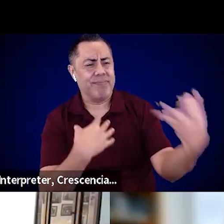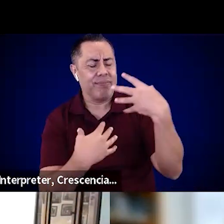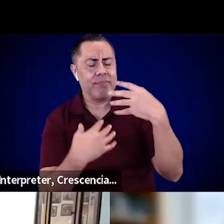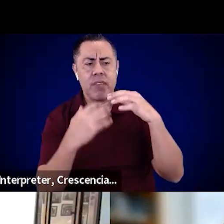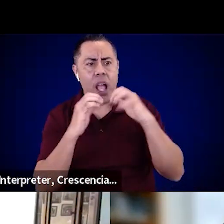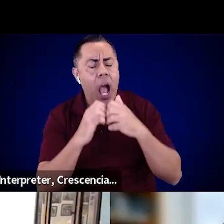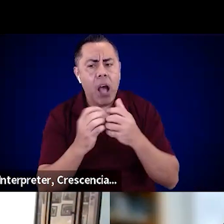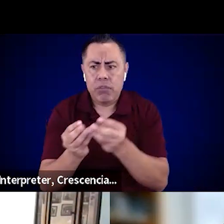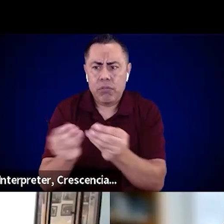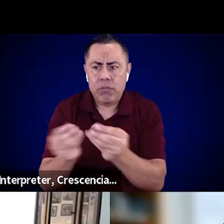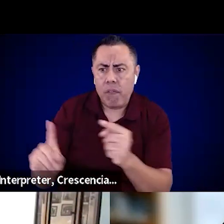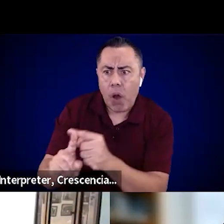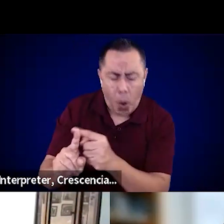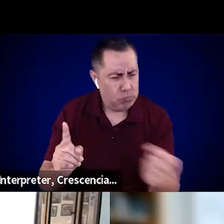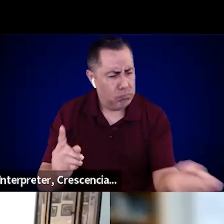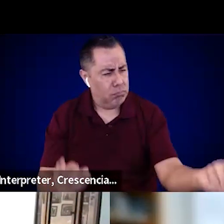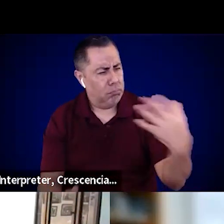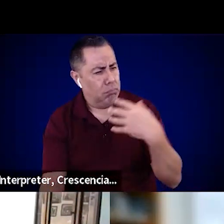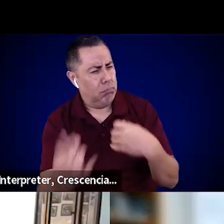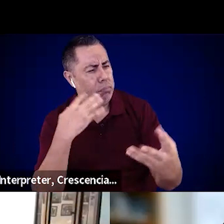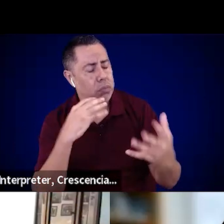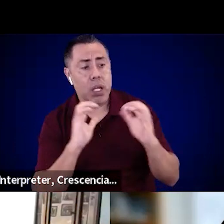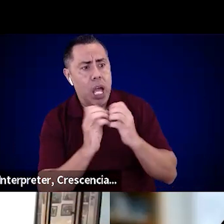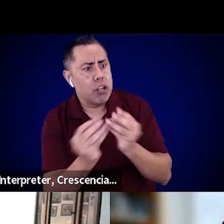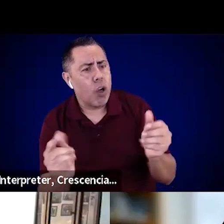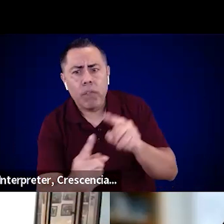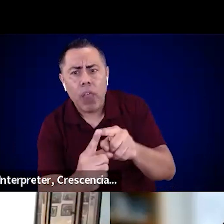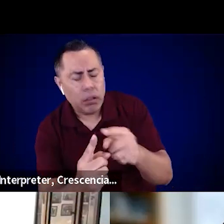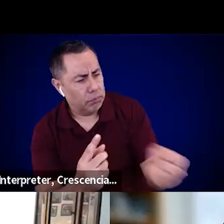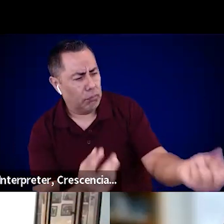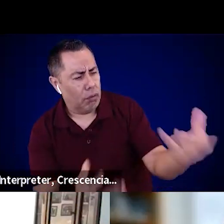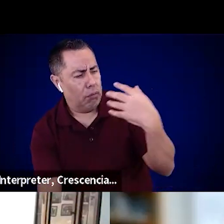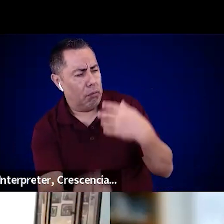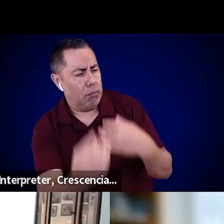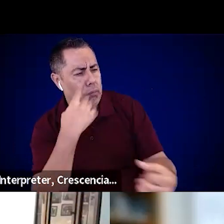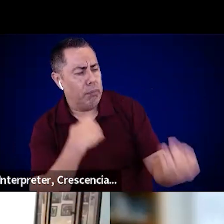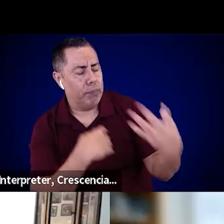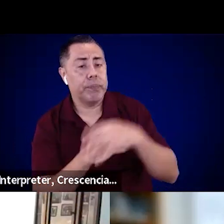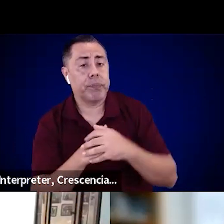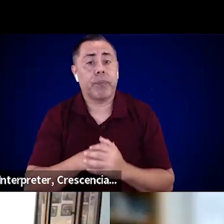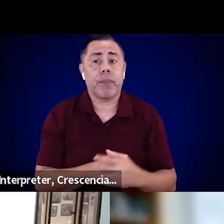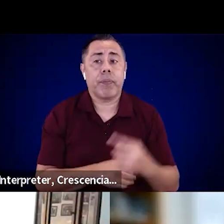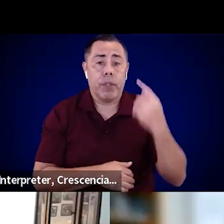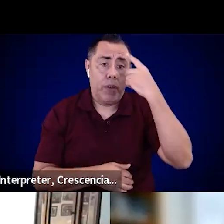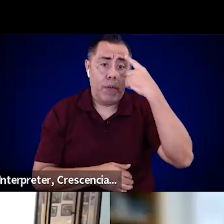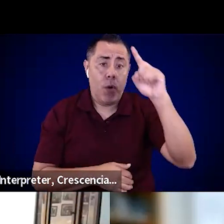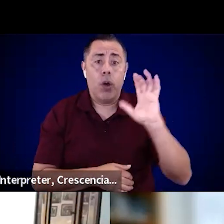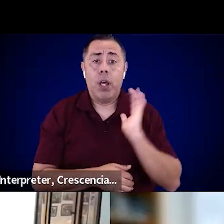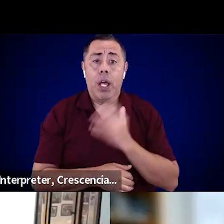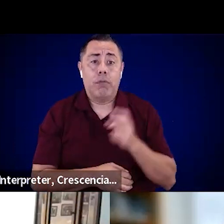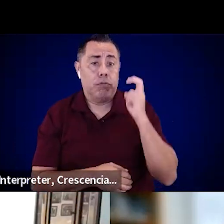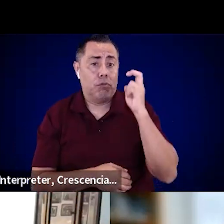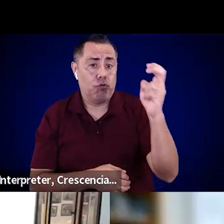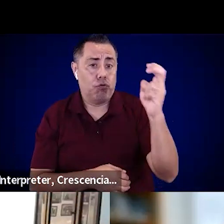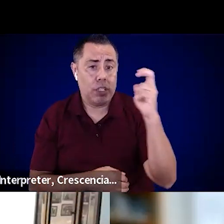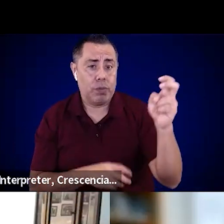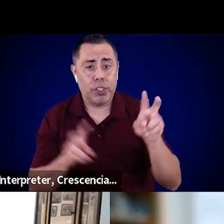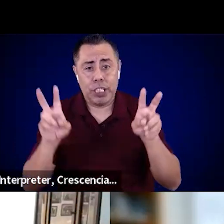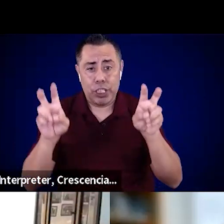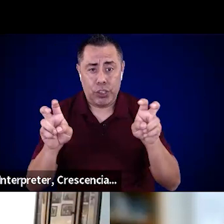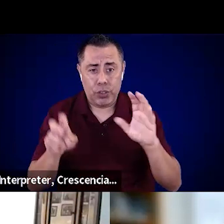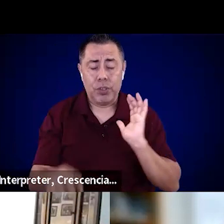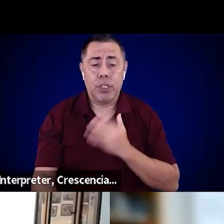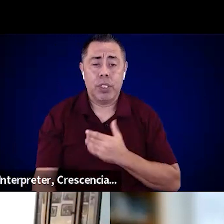itself, our partnership with Access Services, which is our paratransit provider, really